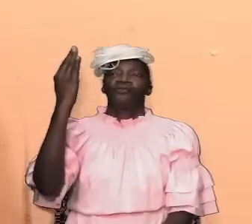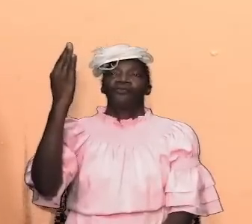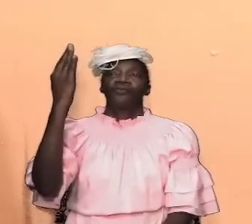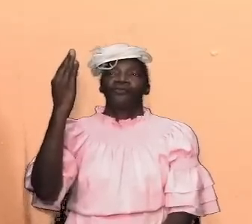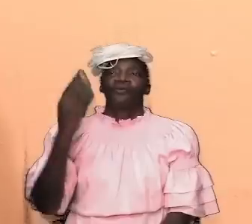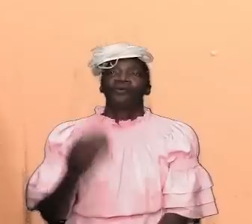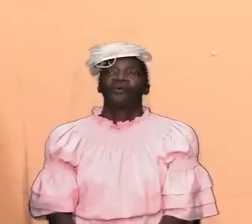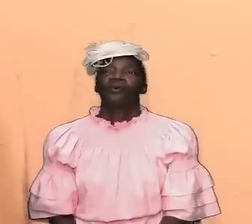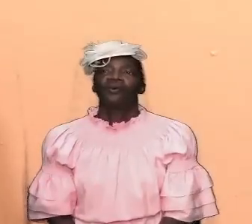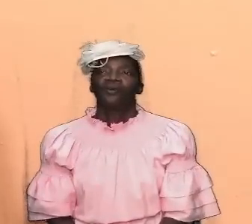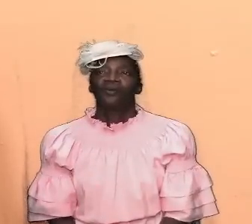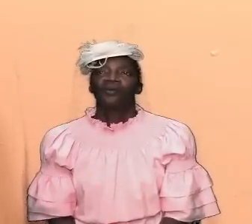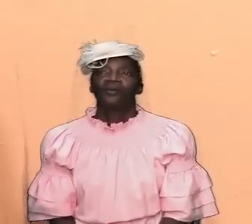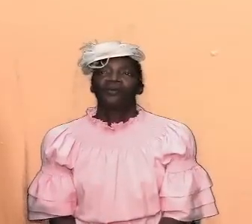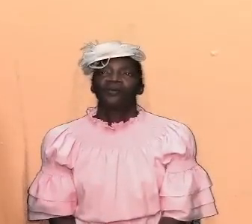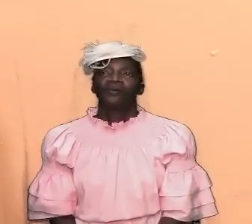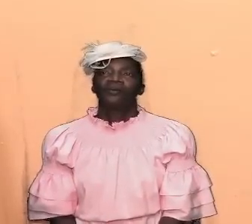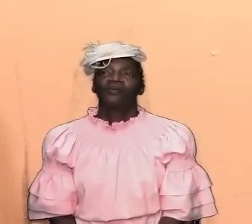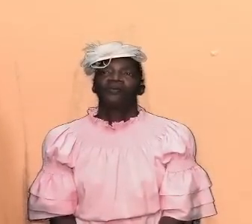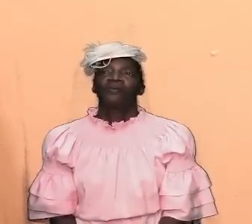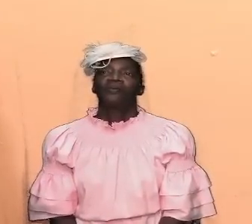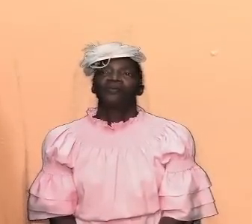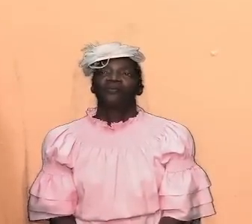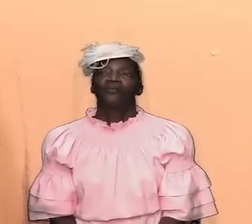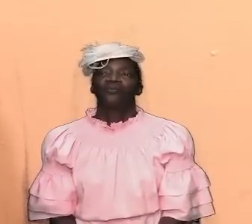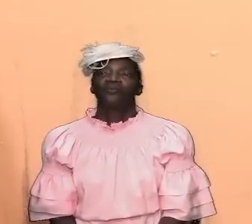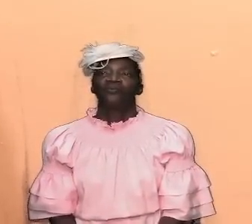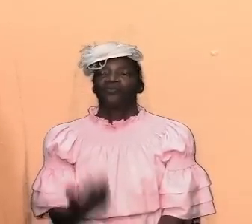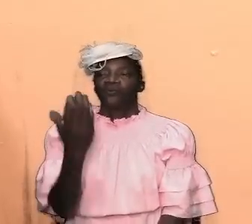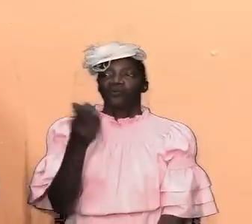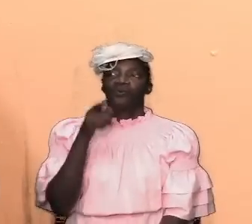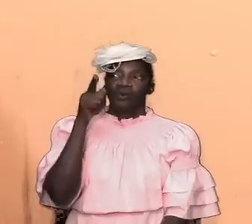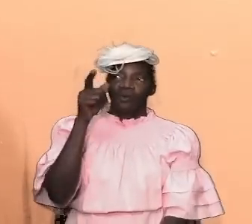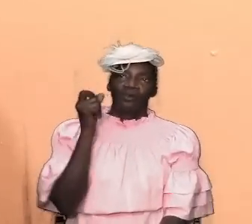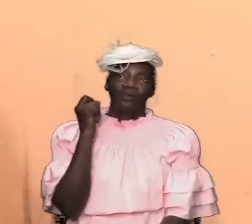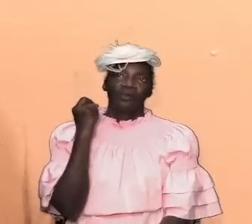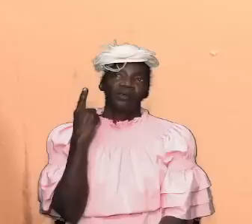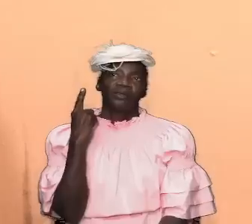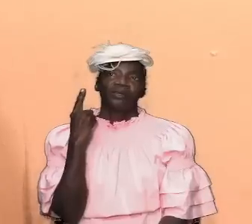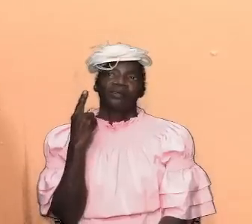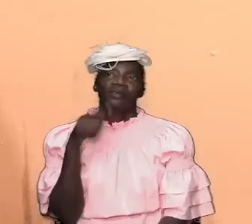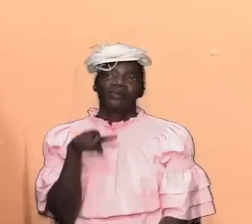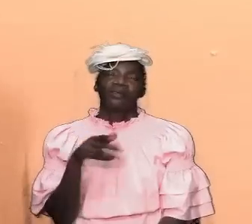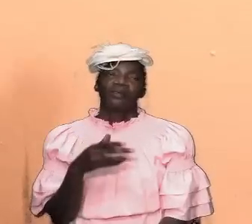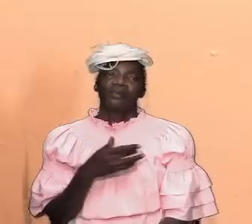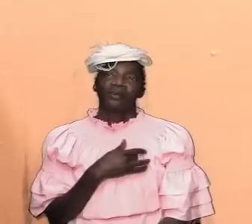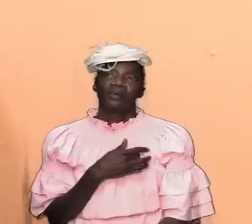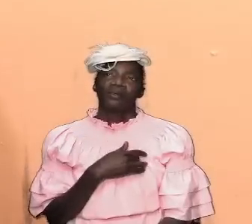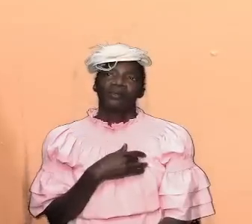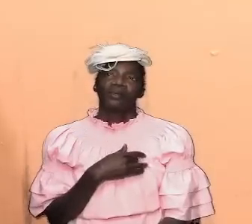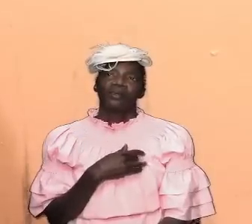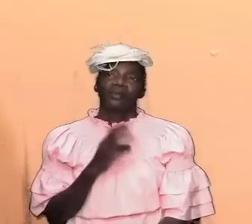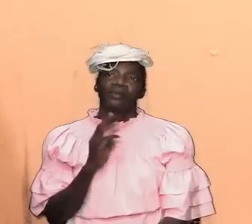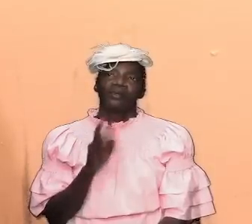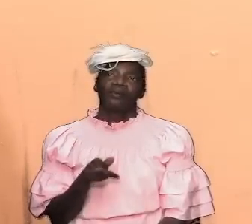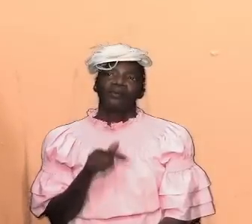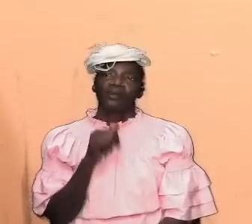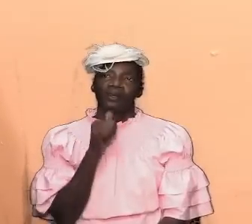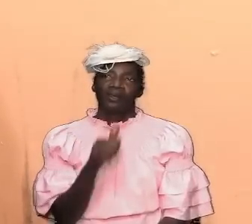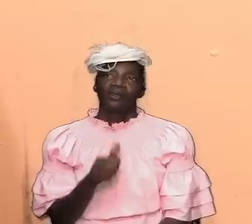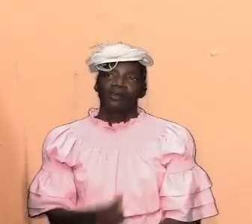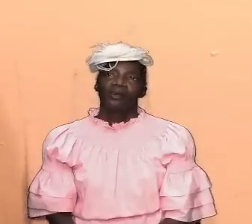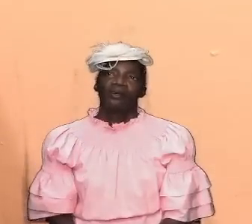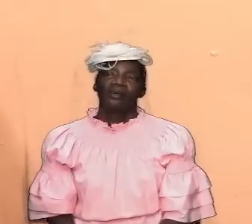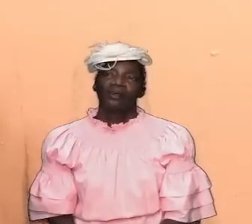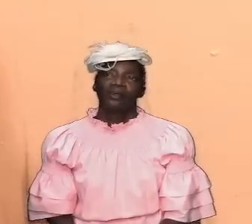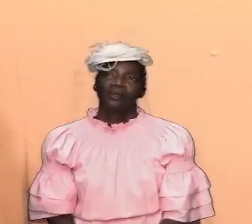i'm going slowly i want the scriptures to seep in i want us to understand it is on my heart and i will not make any